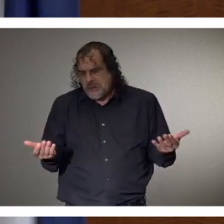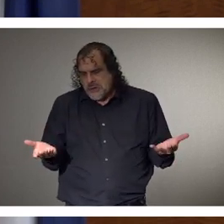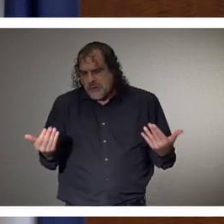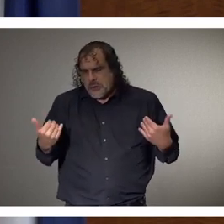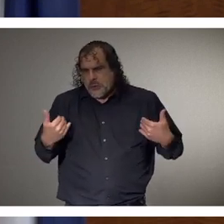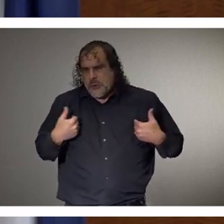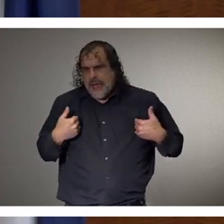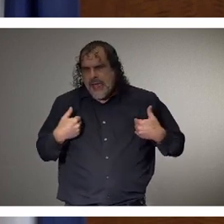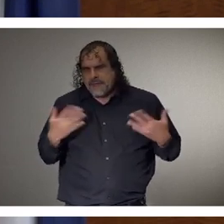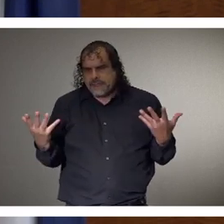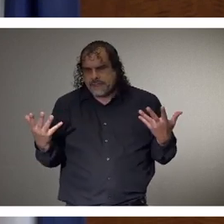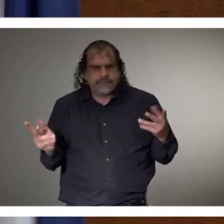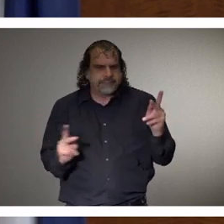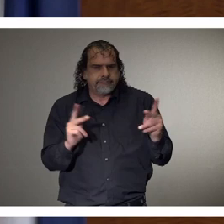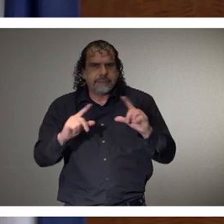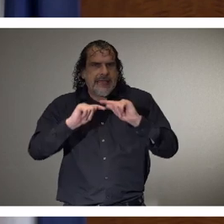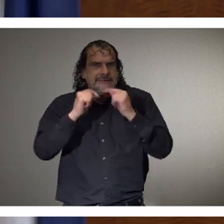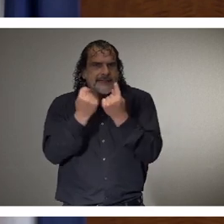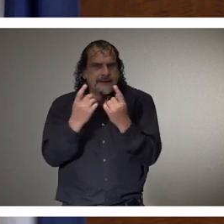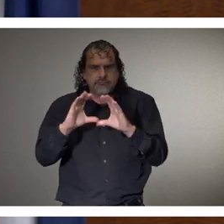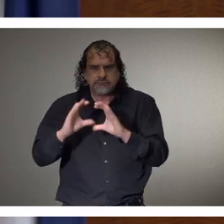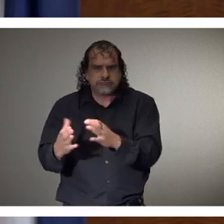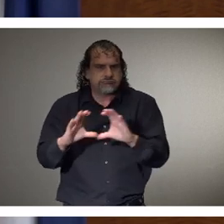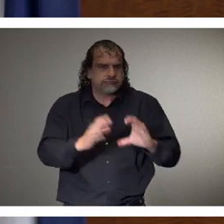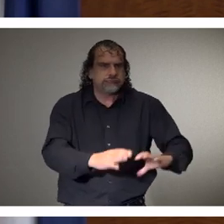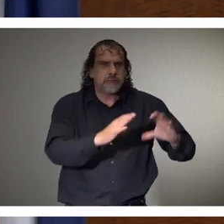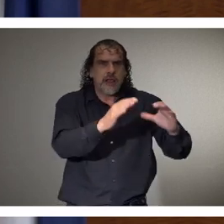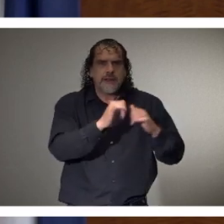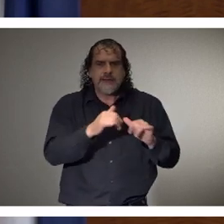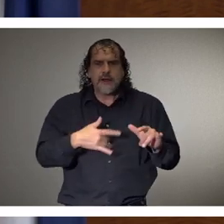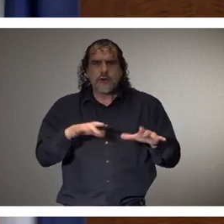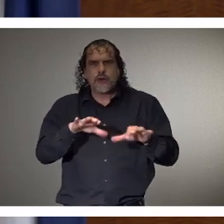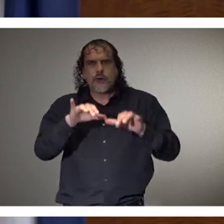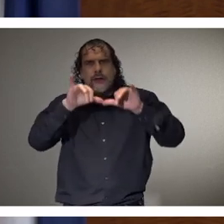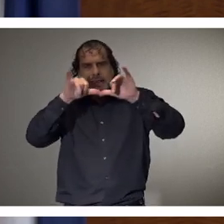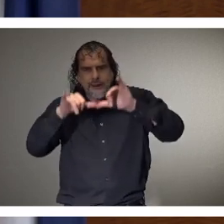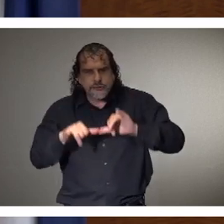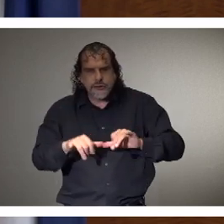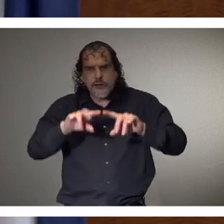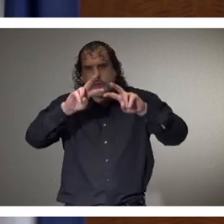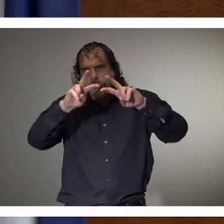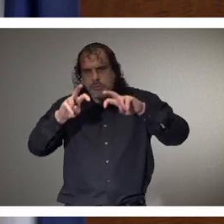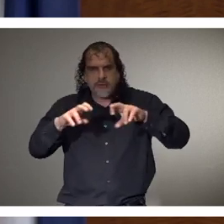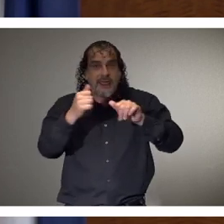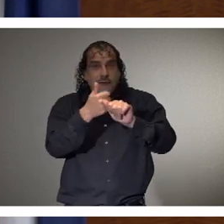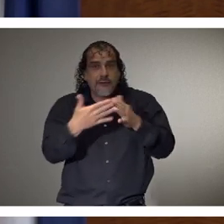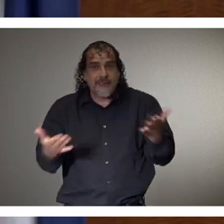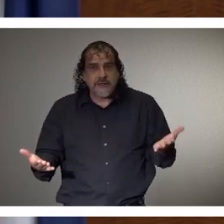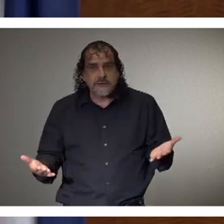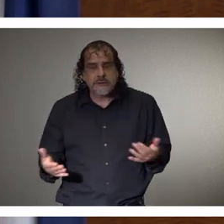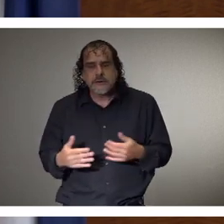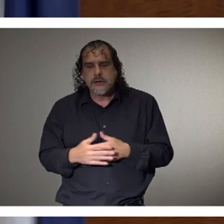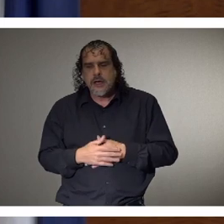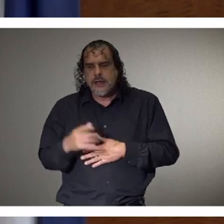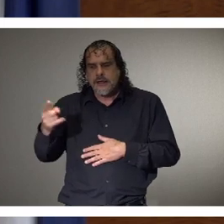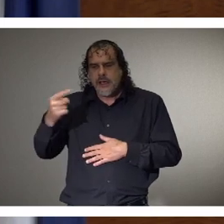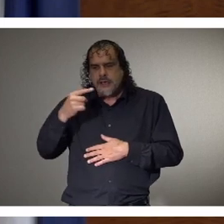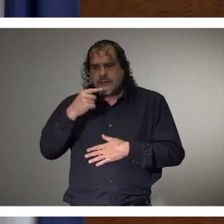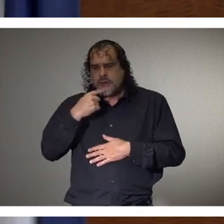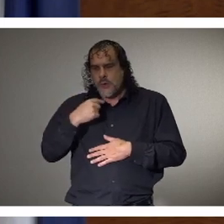that are doing engineering assessments and other items. I was told originally